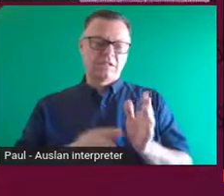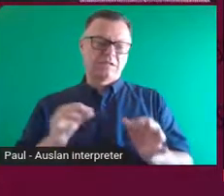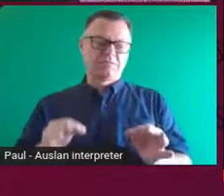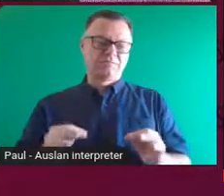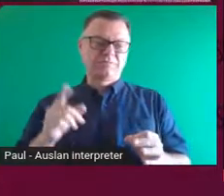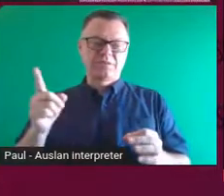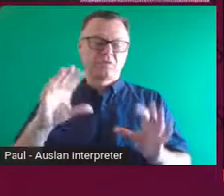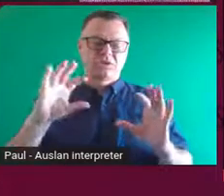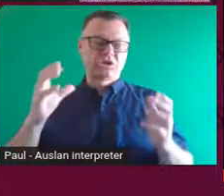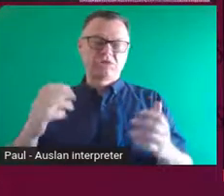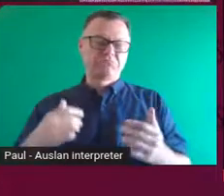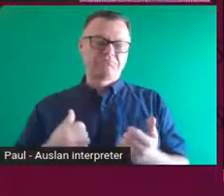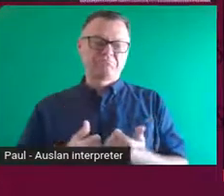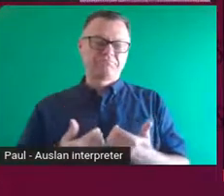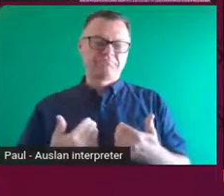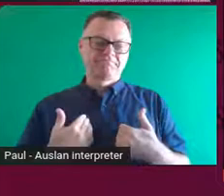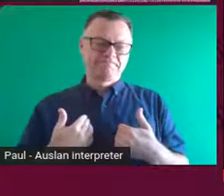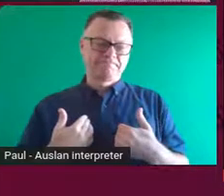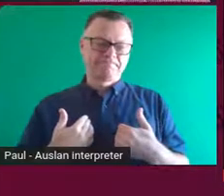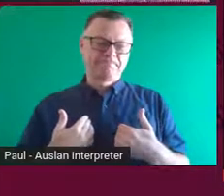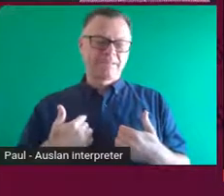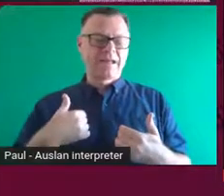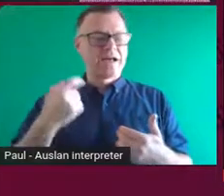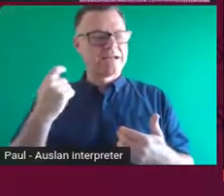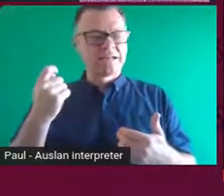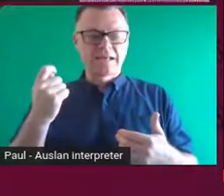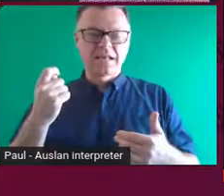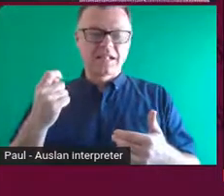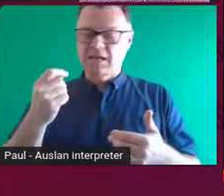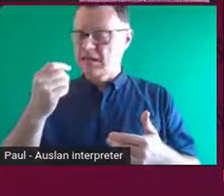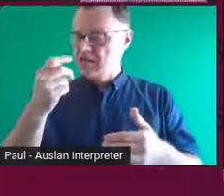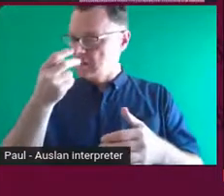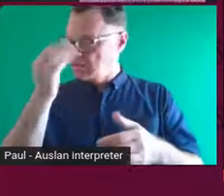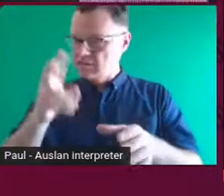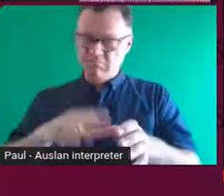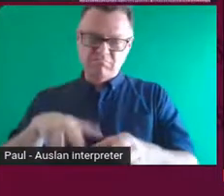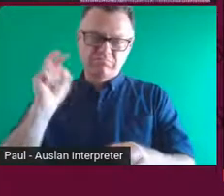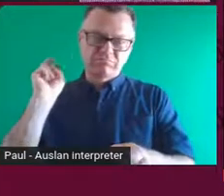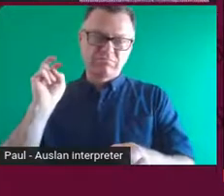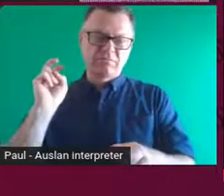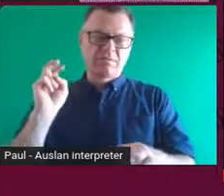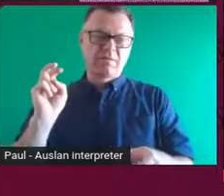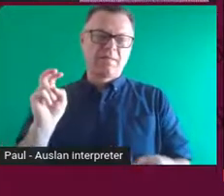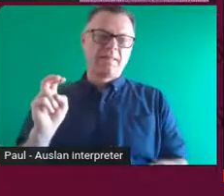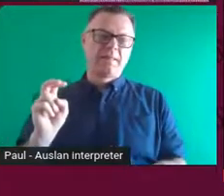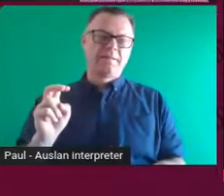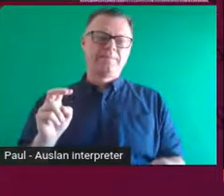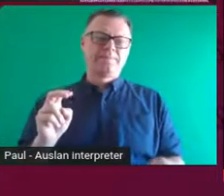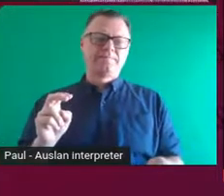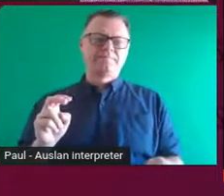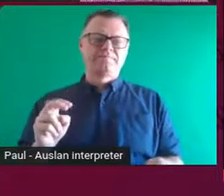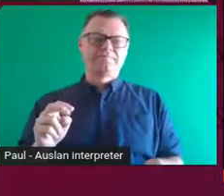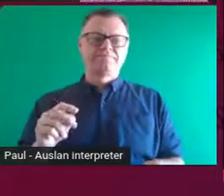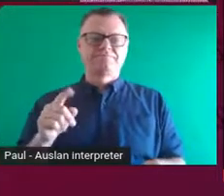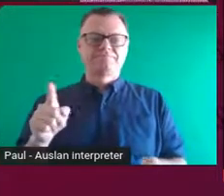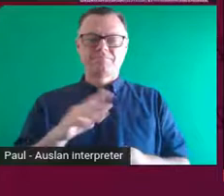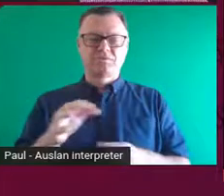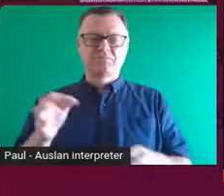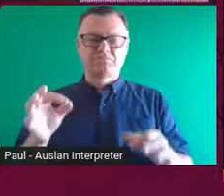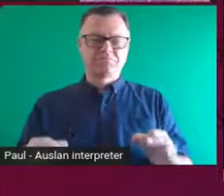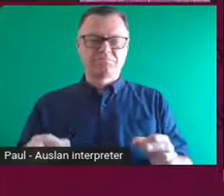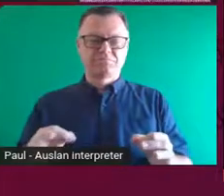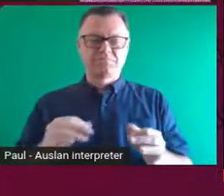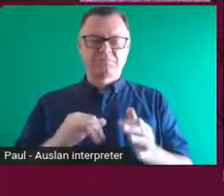so keen on it. And I almost pulled out of the whole project because I thought that it wasn't a political statement. It was just